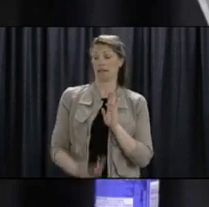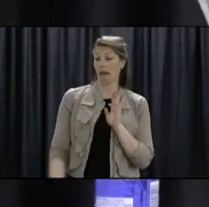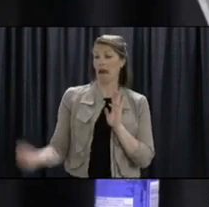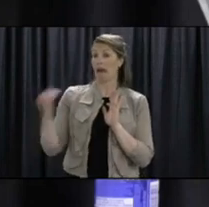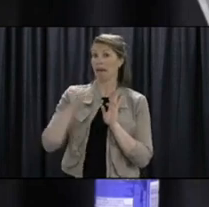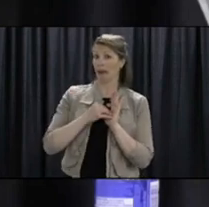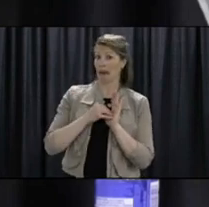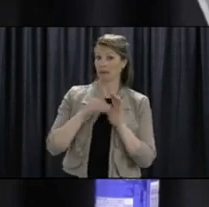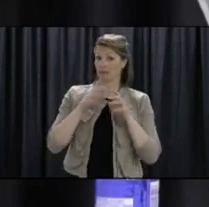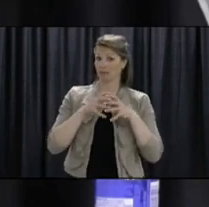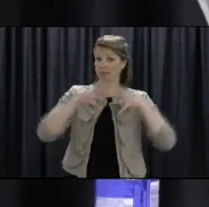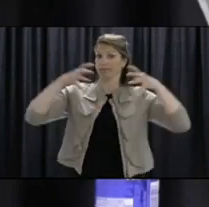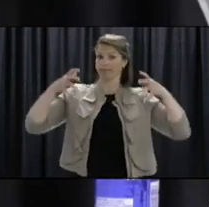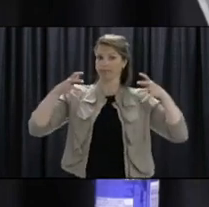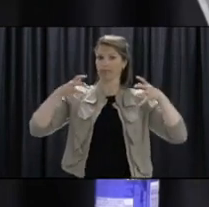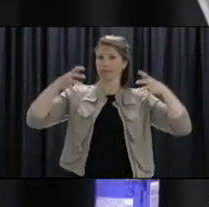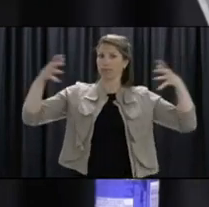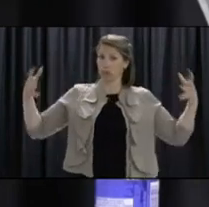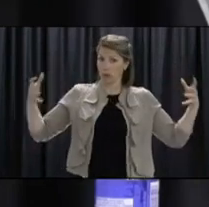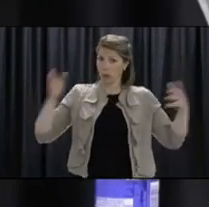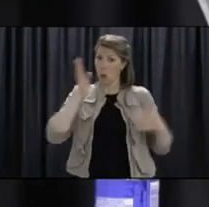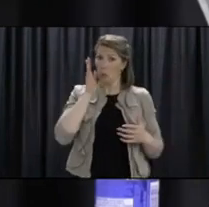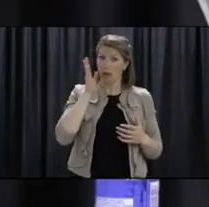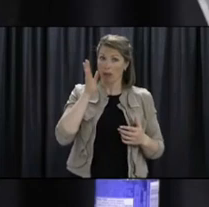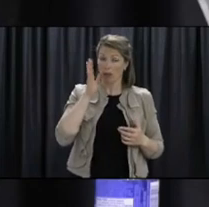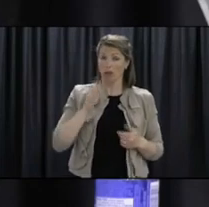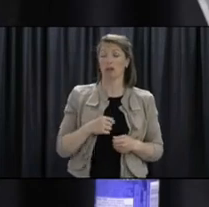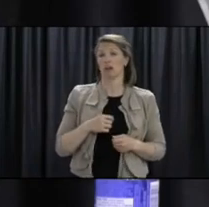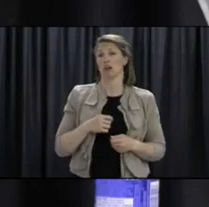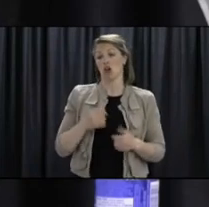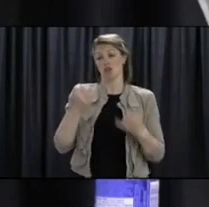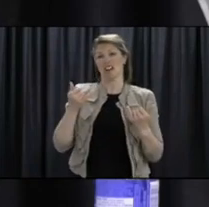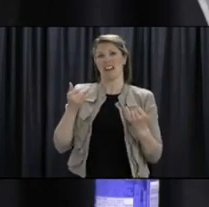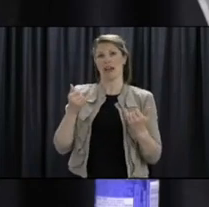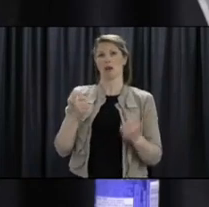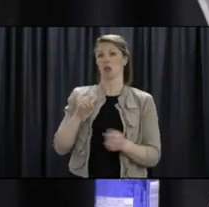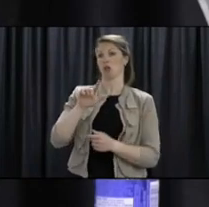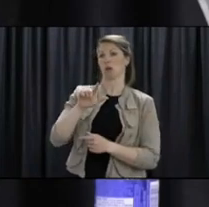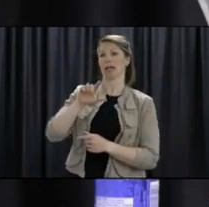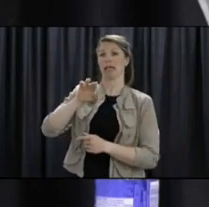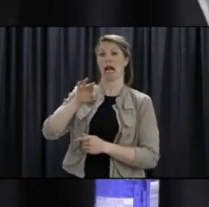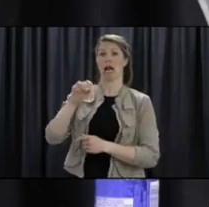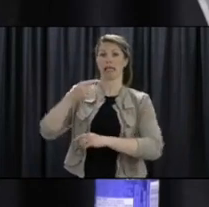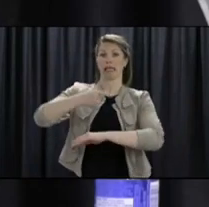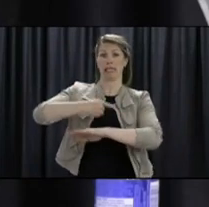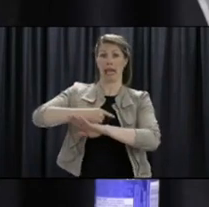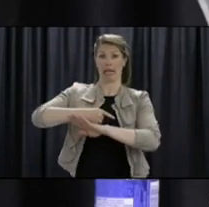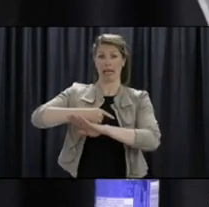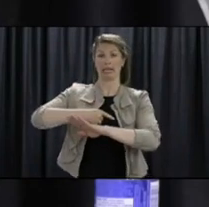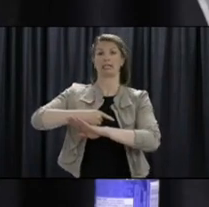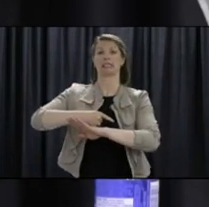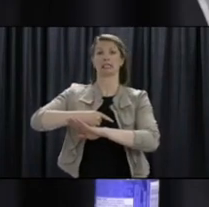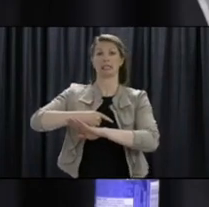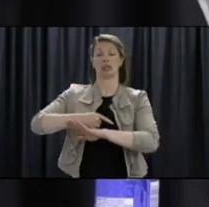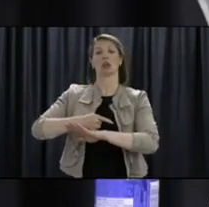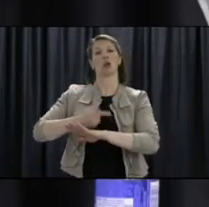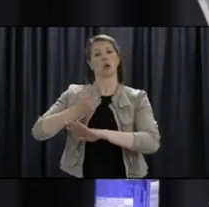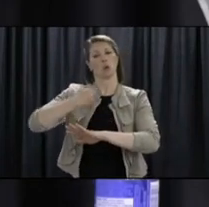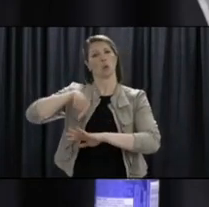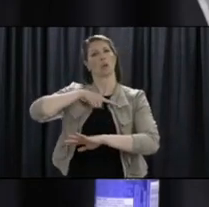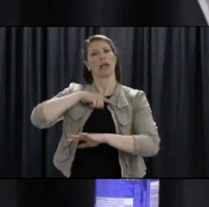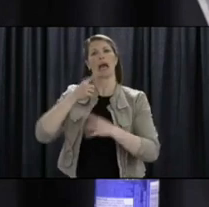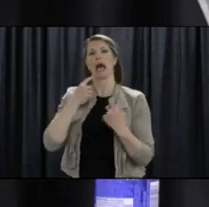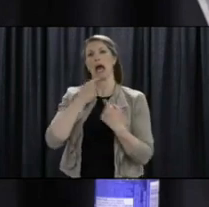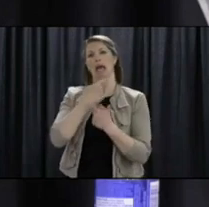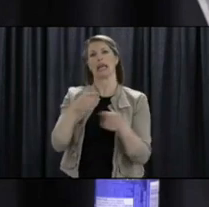days now since we expanded the last bubble. And so we wanted to do this a little bit in advance of level three. And we'll